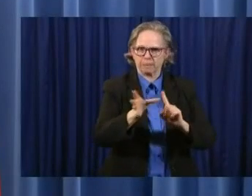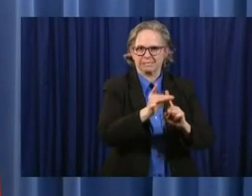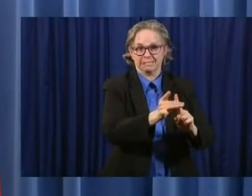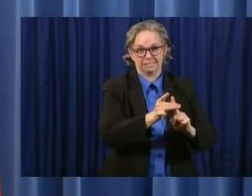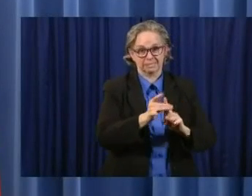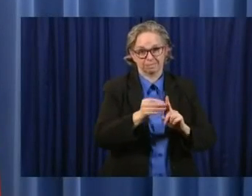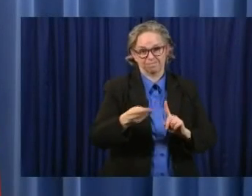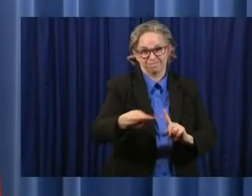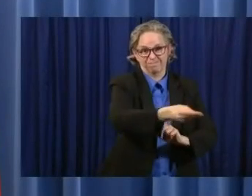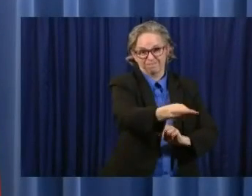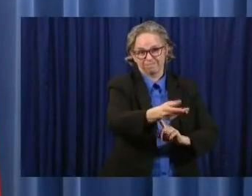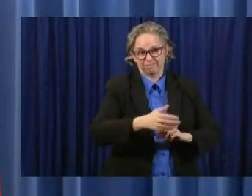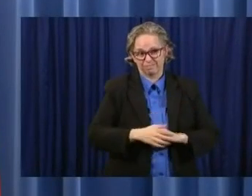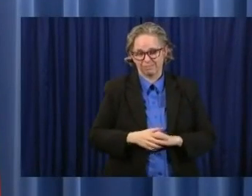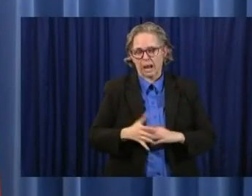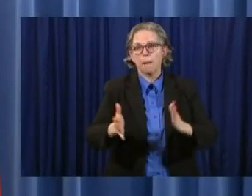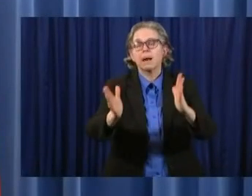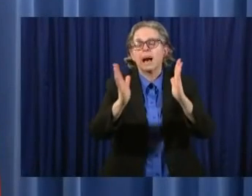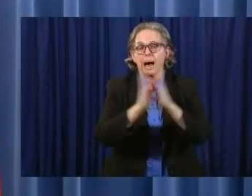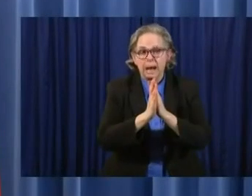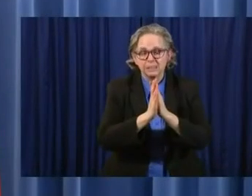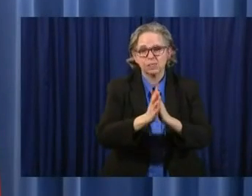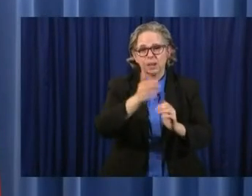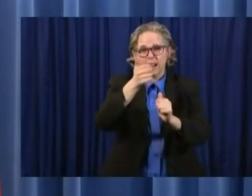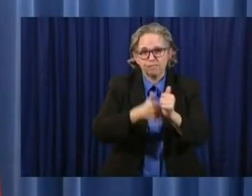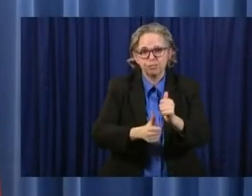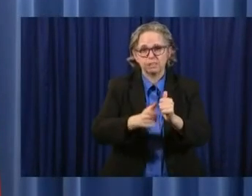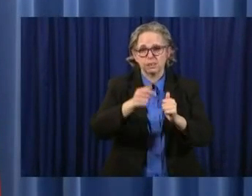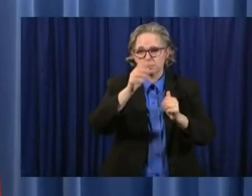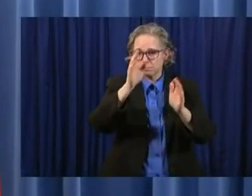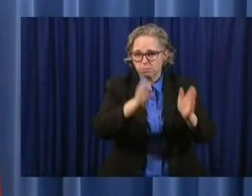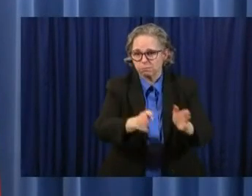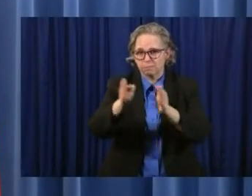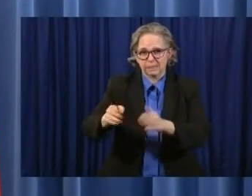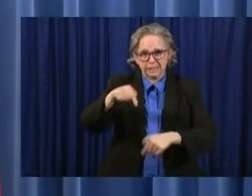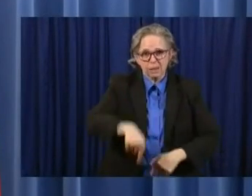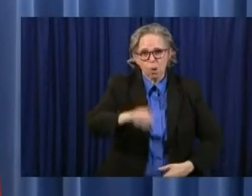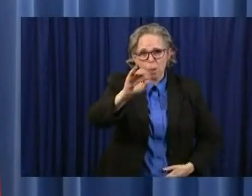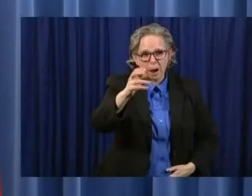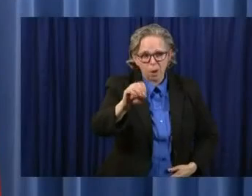to every Ohioan. It's not about what you're being told to do.